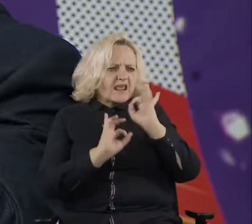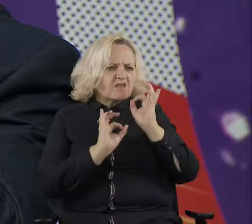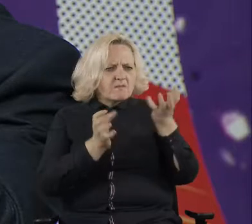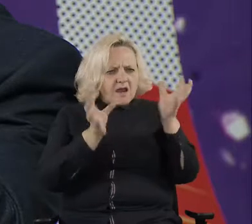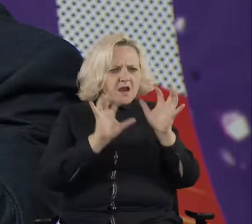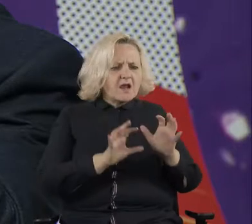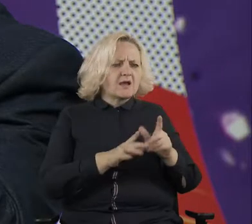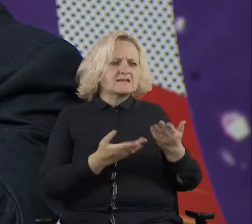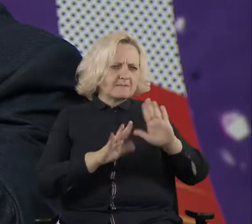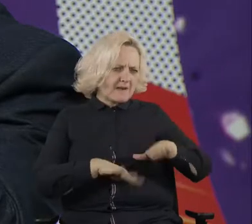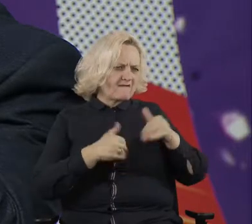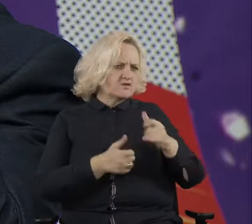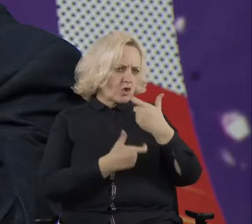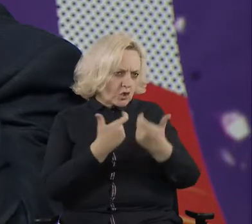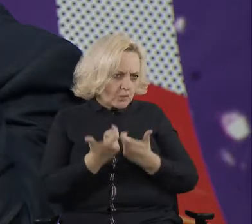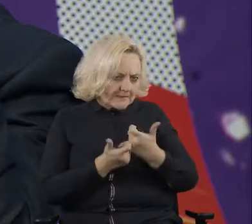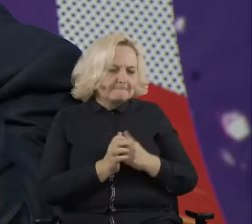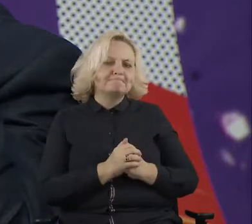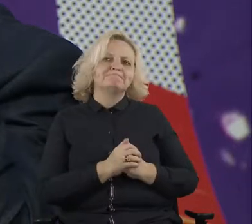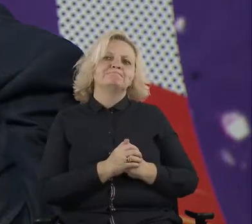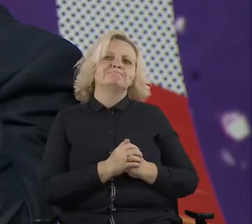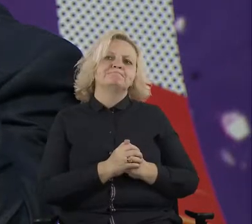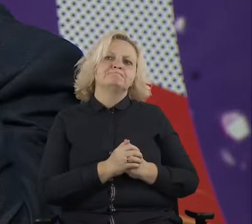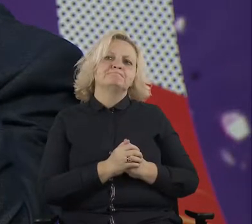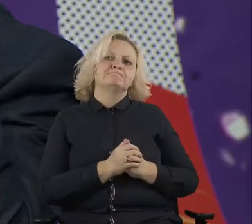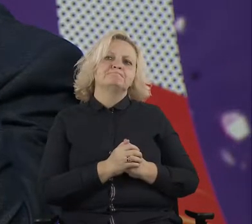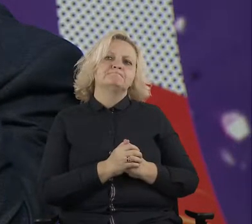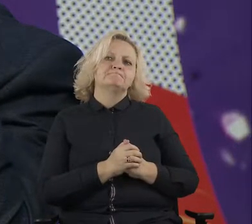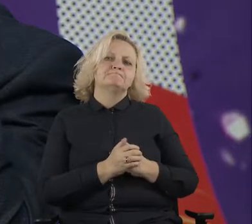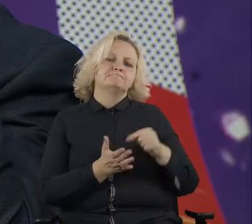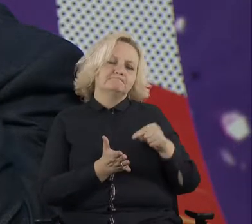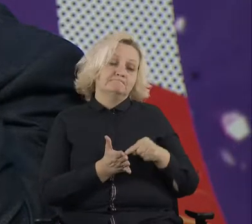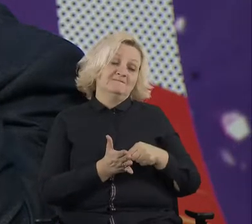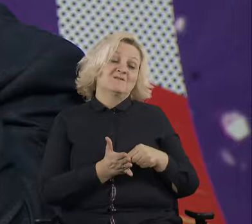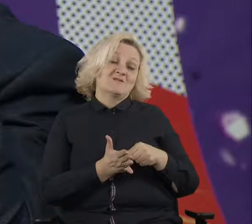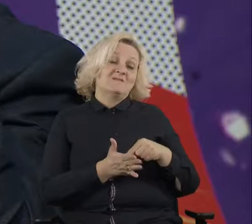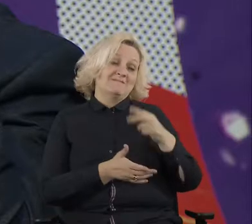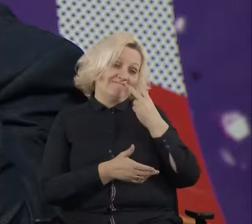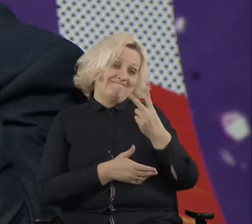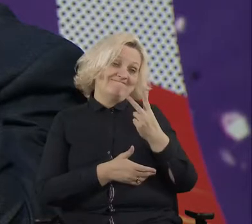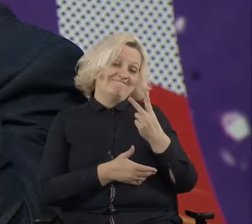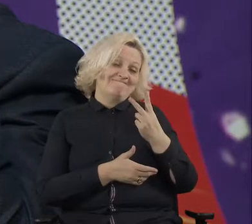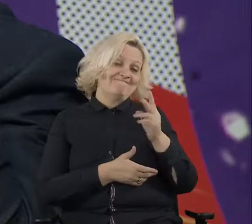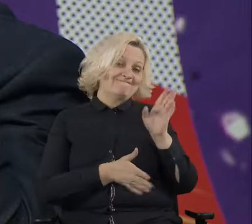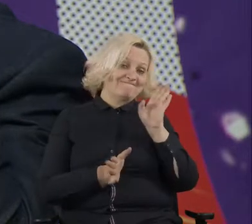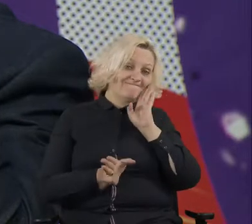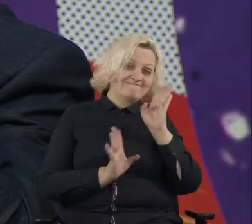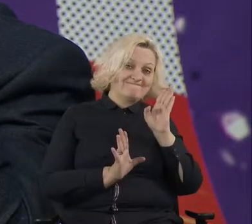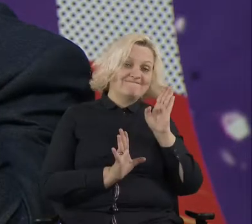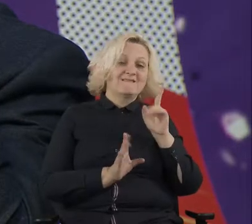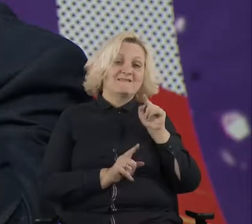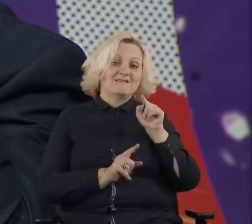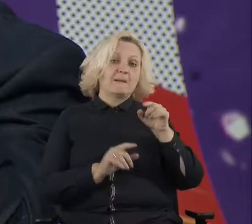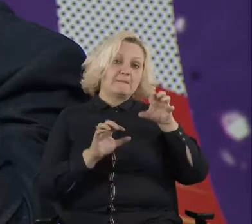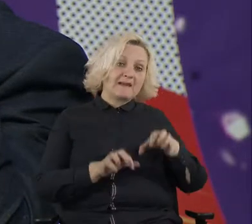It's the, the, the, more, uh, probable is that the, the, the, CEO and the company is trying to hide something. I